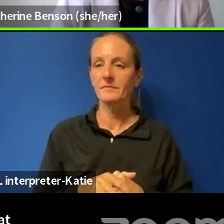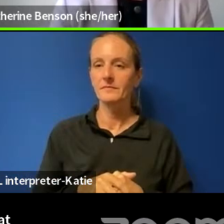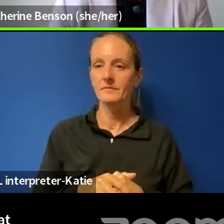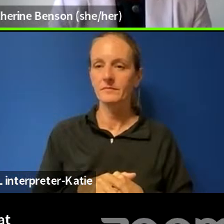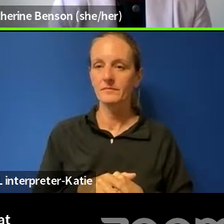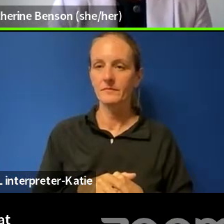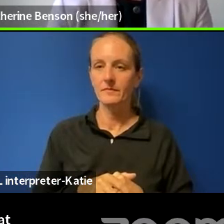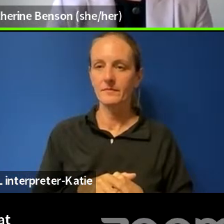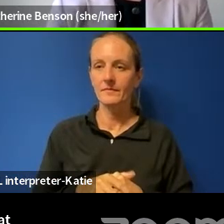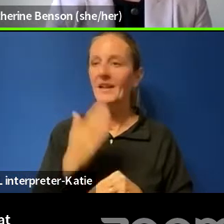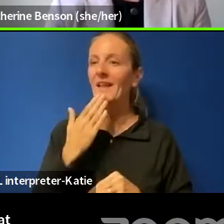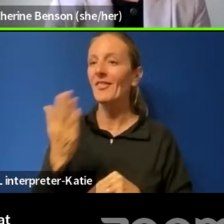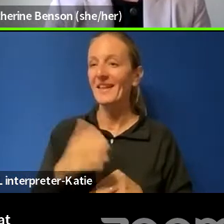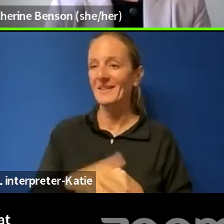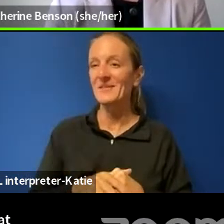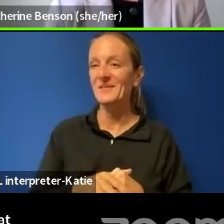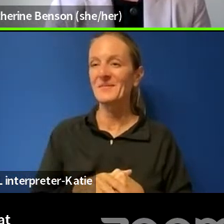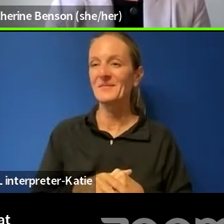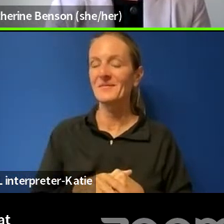Megan you, Catherine. you,